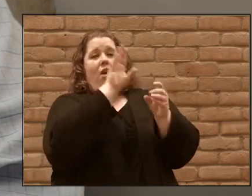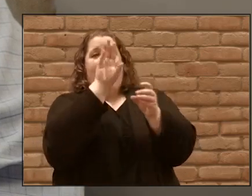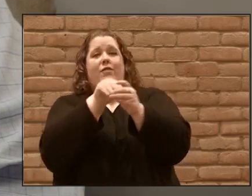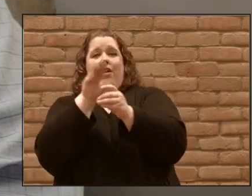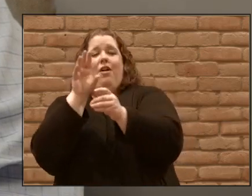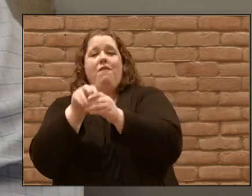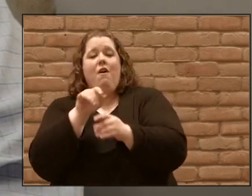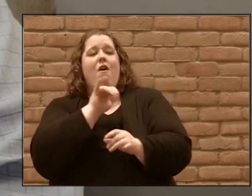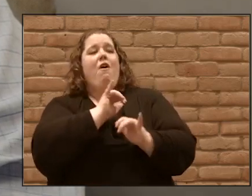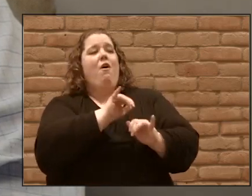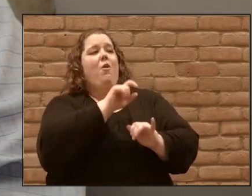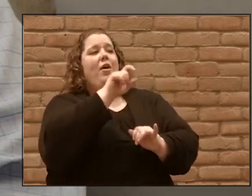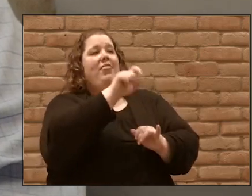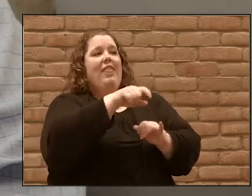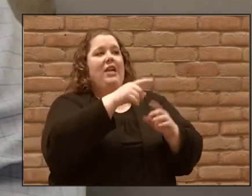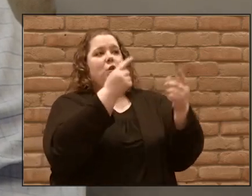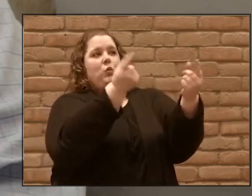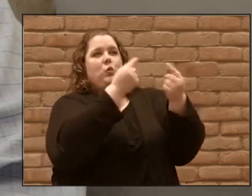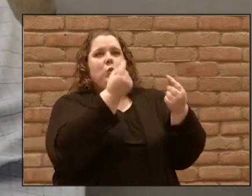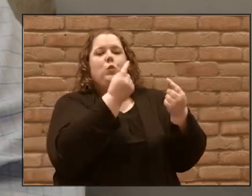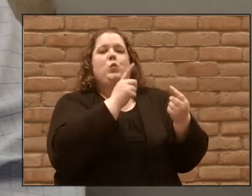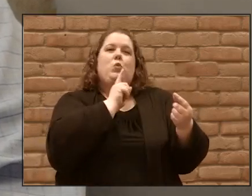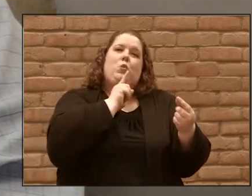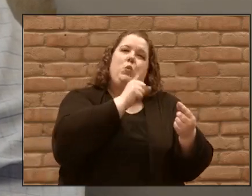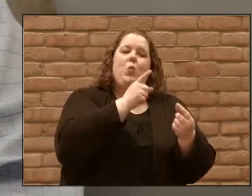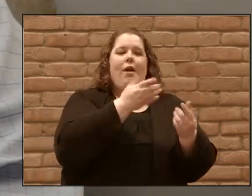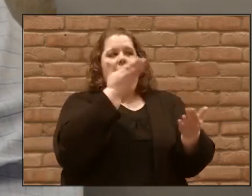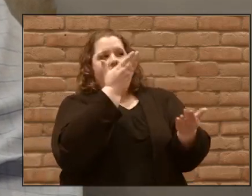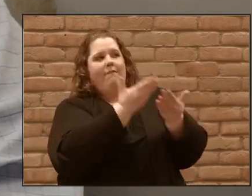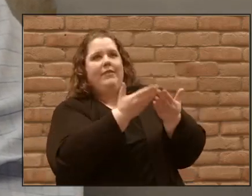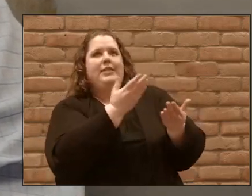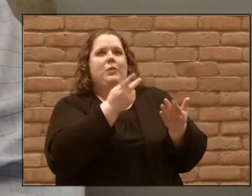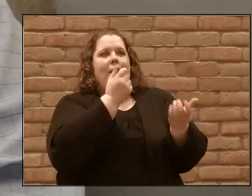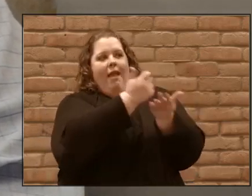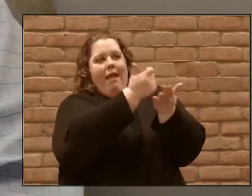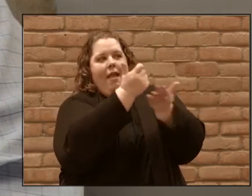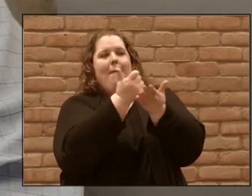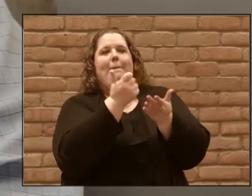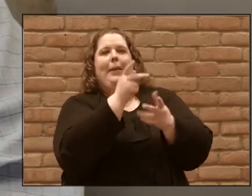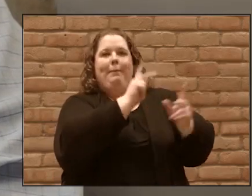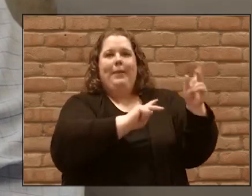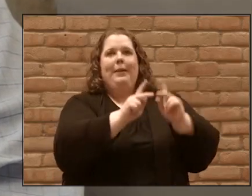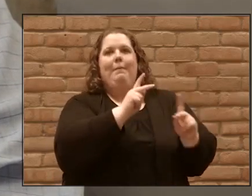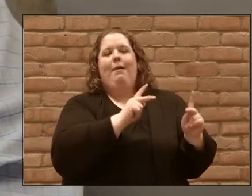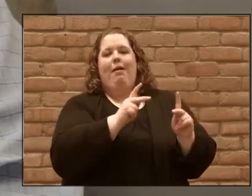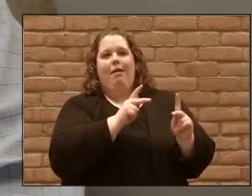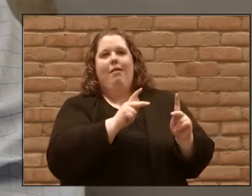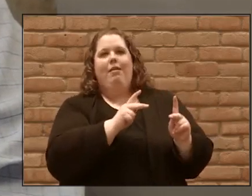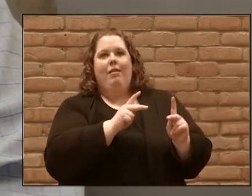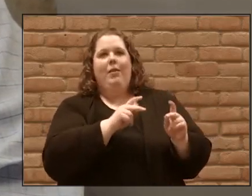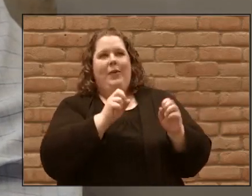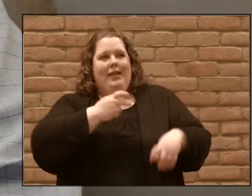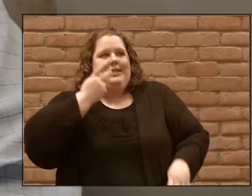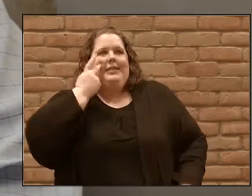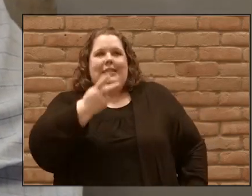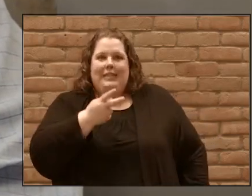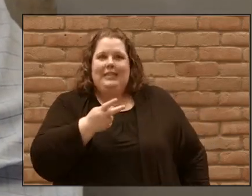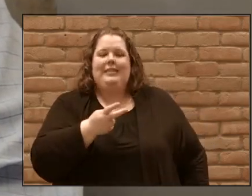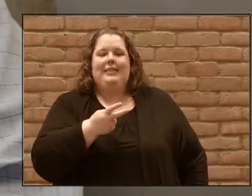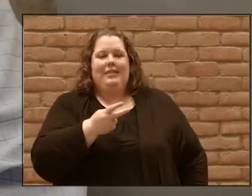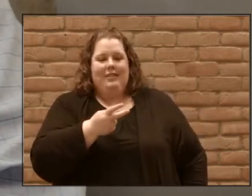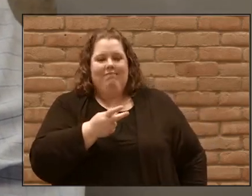tangible evidence of helping people in so many ways and that's